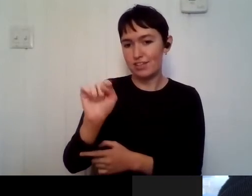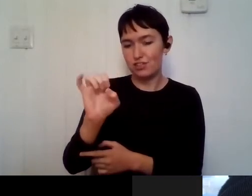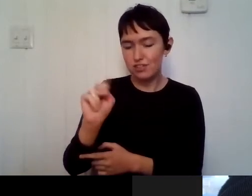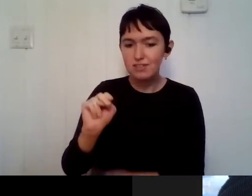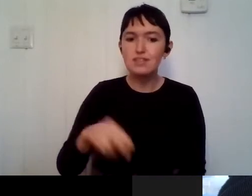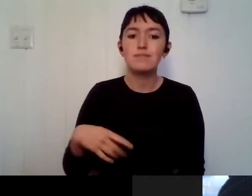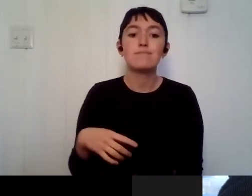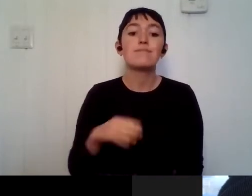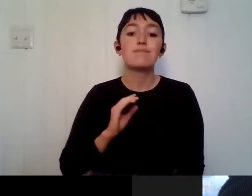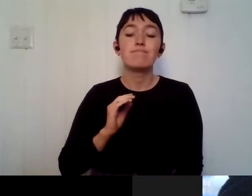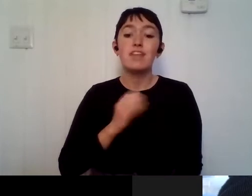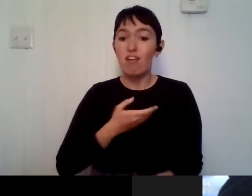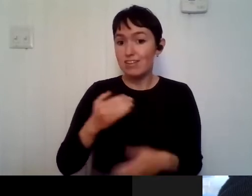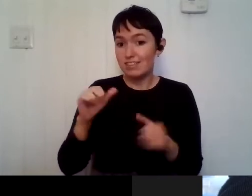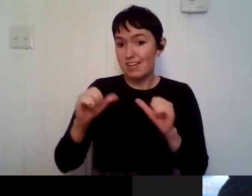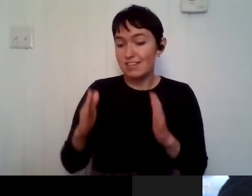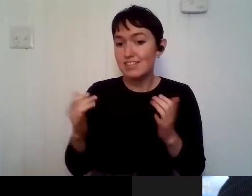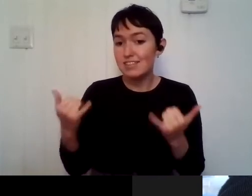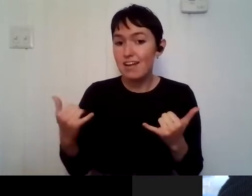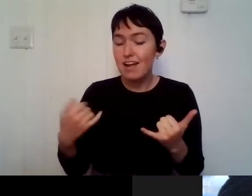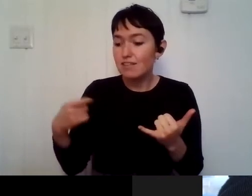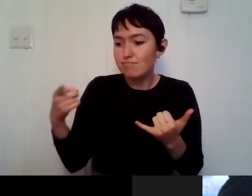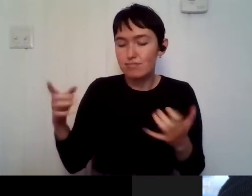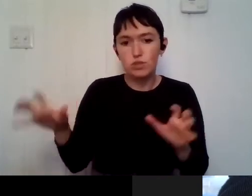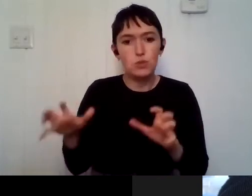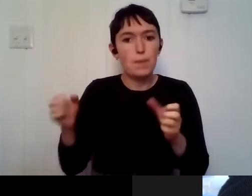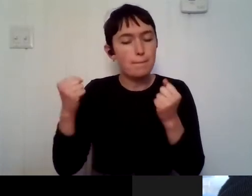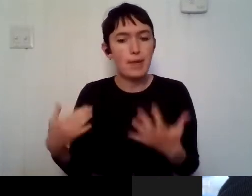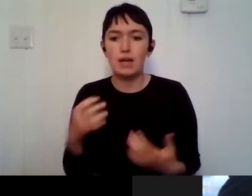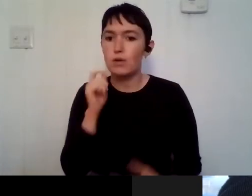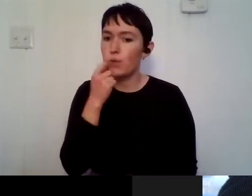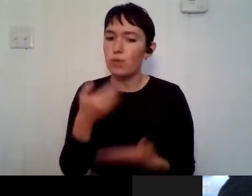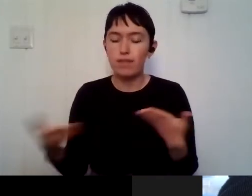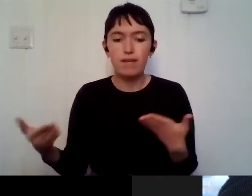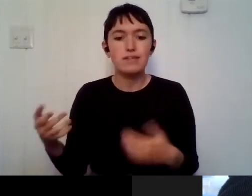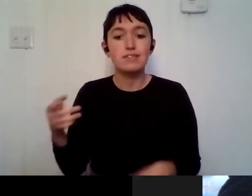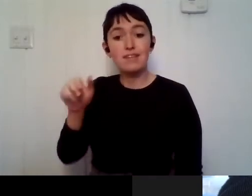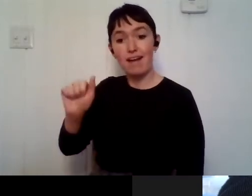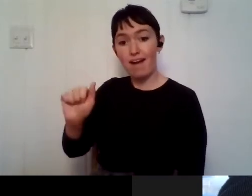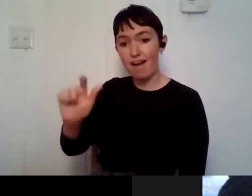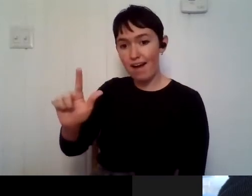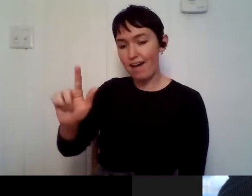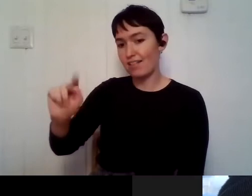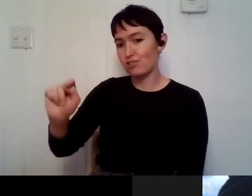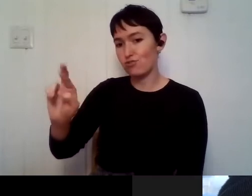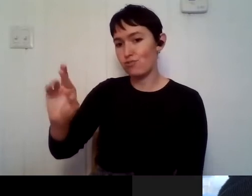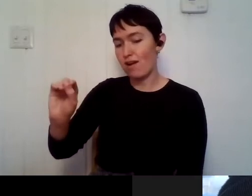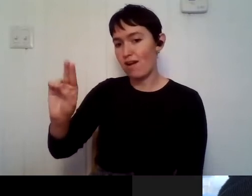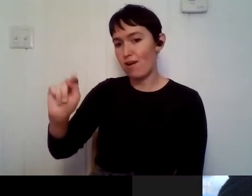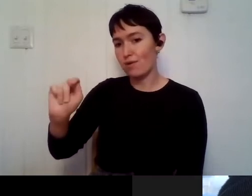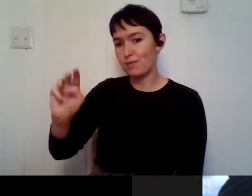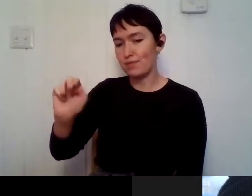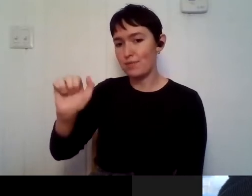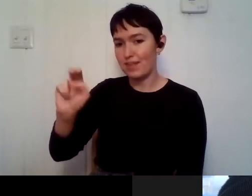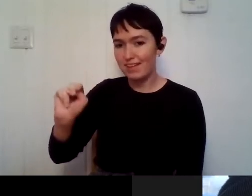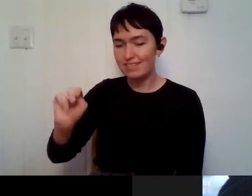advocacy to conservation itself. That scientist is Al Troutman. Al, welcome. Hey, thanks for having